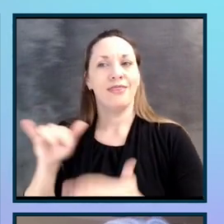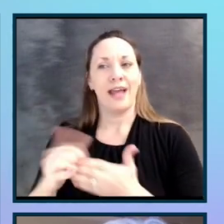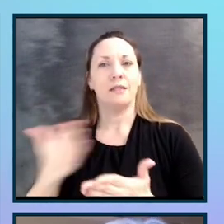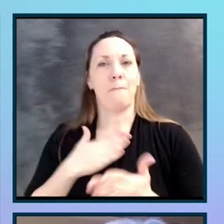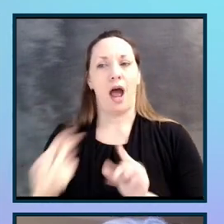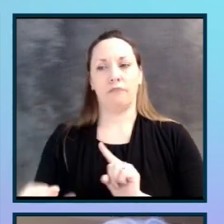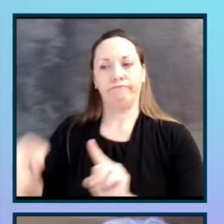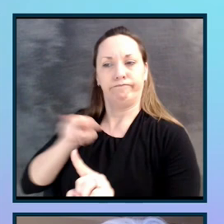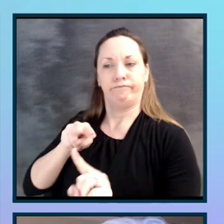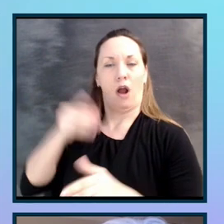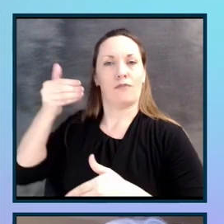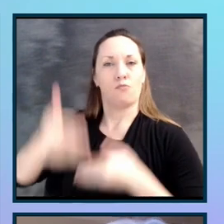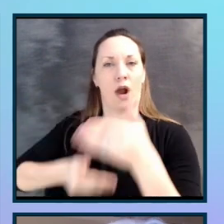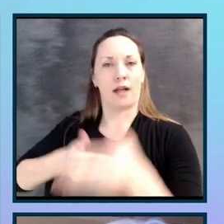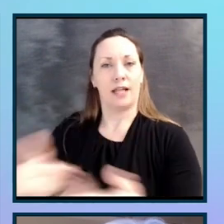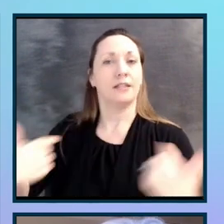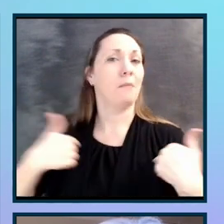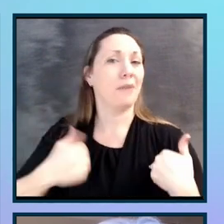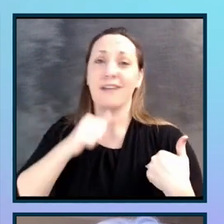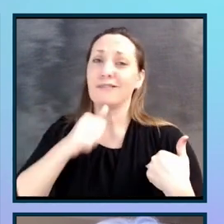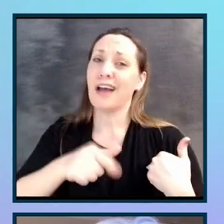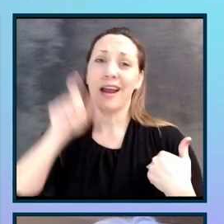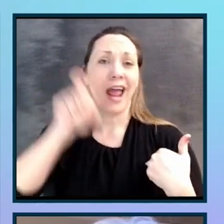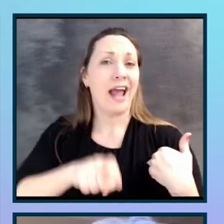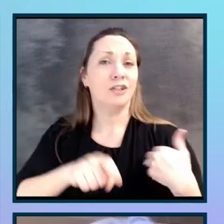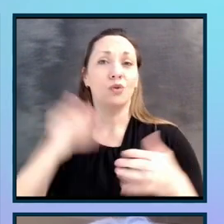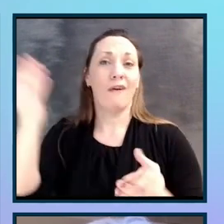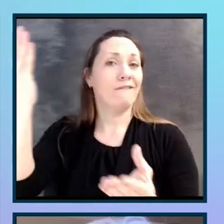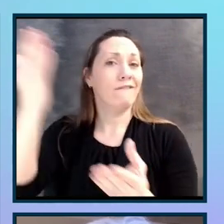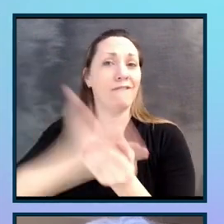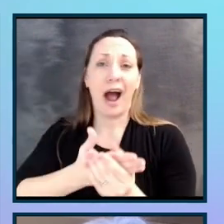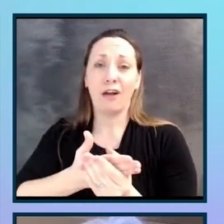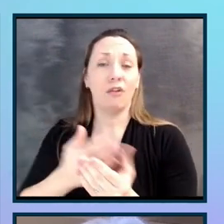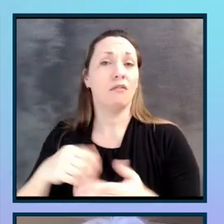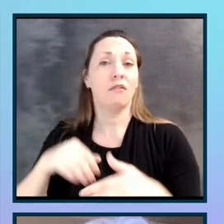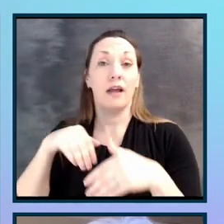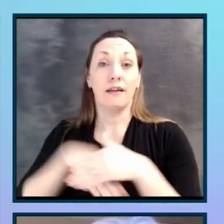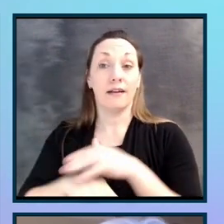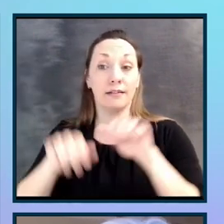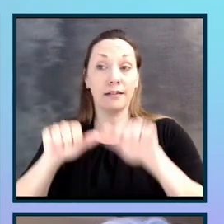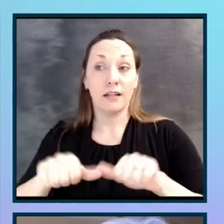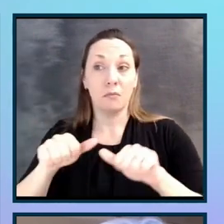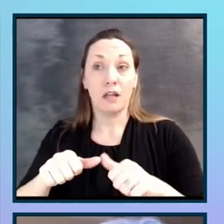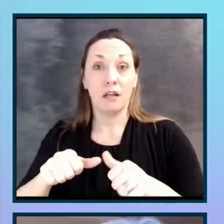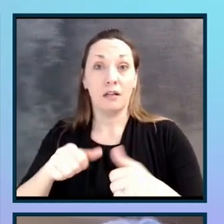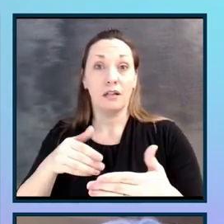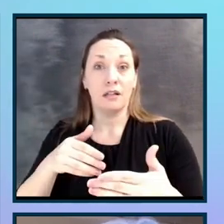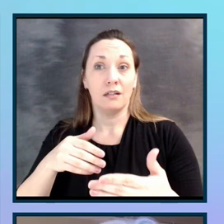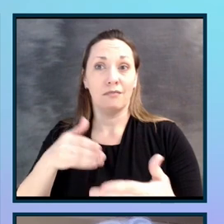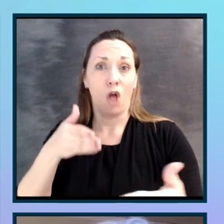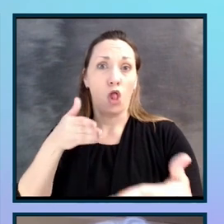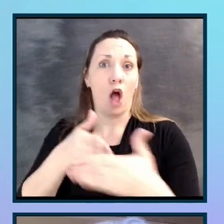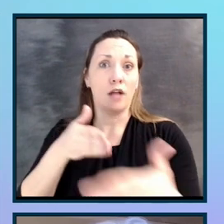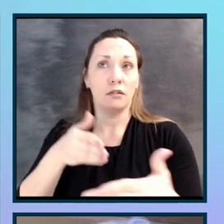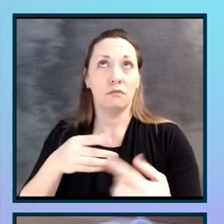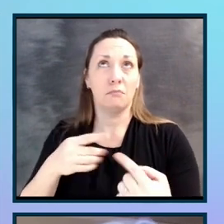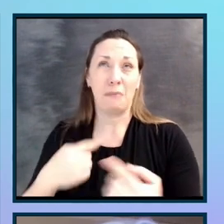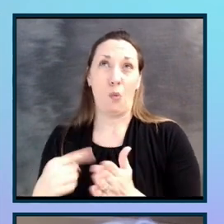I have not had to file an accessibility lawsuit, but once in the past 25 plus years,